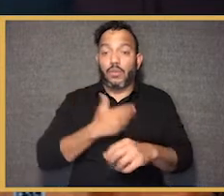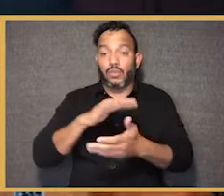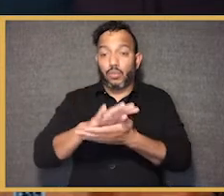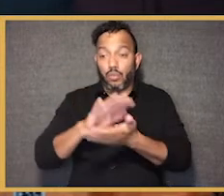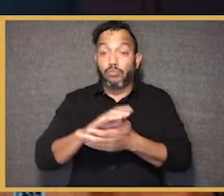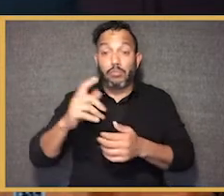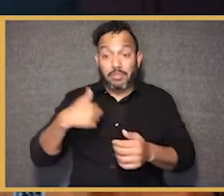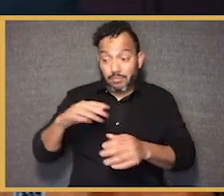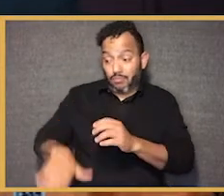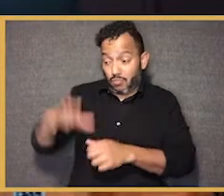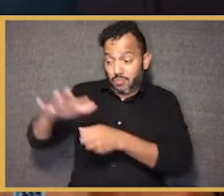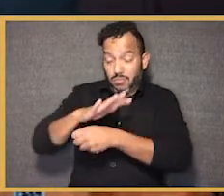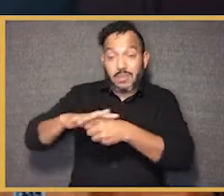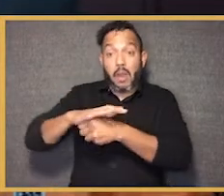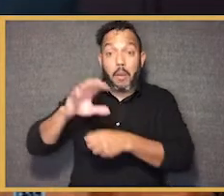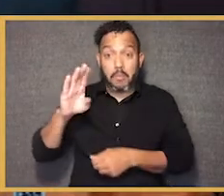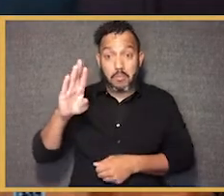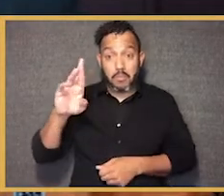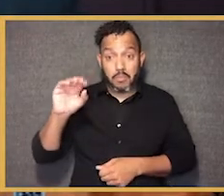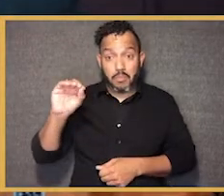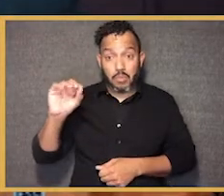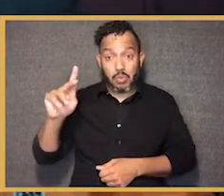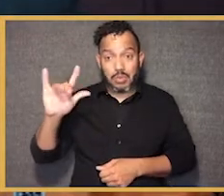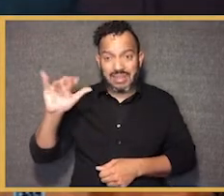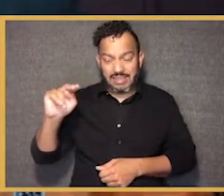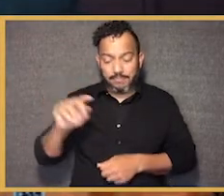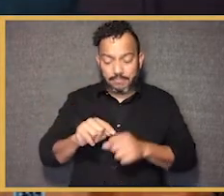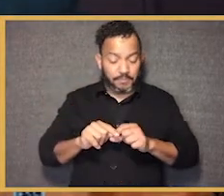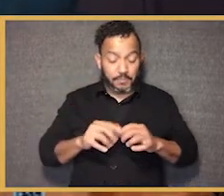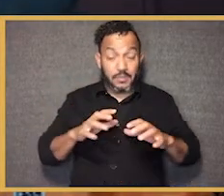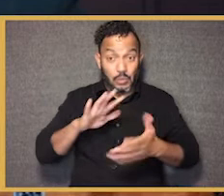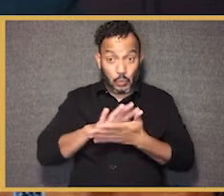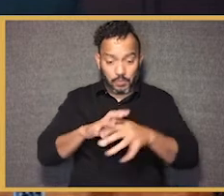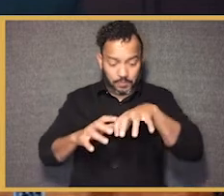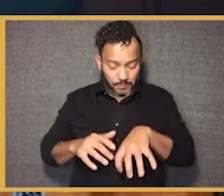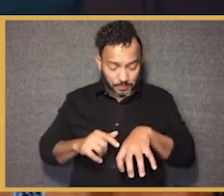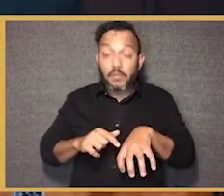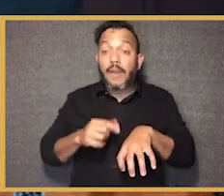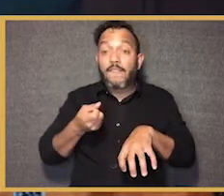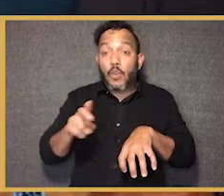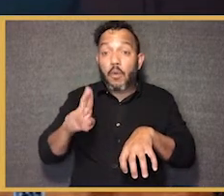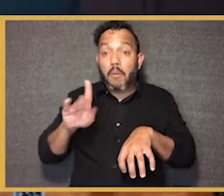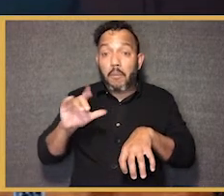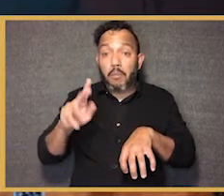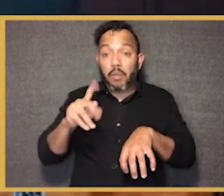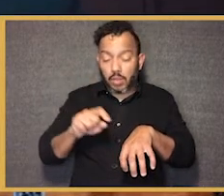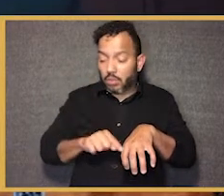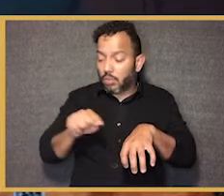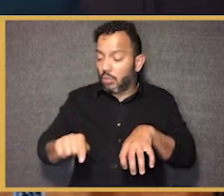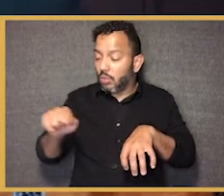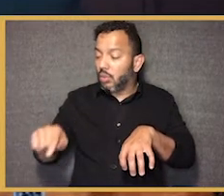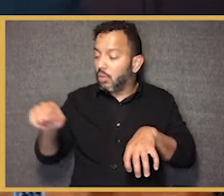grew up, where you are. You know, I think about central Brooklyn. You can go a few blocks between a school